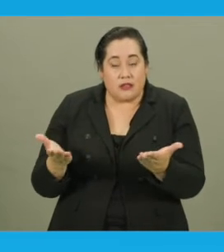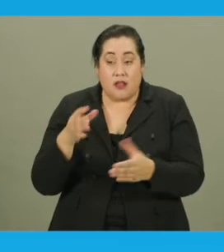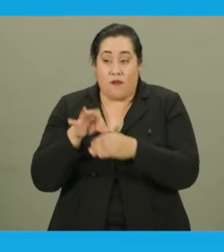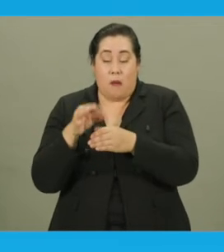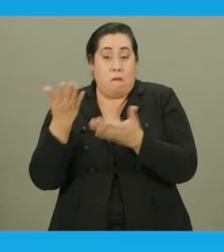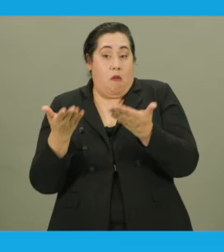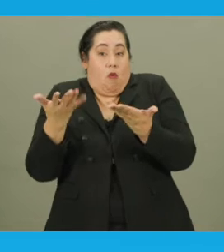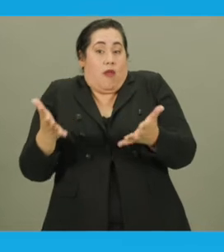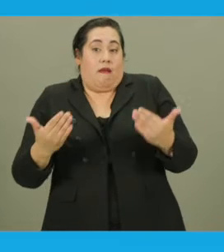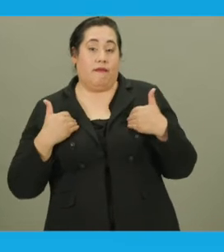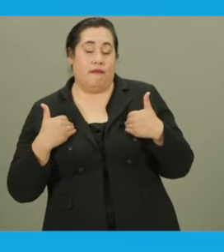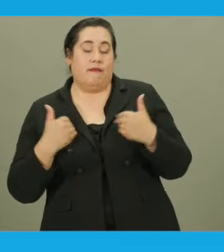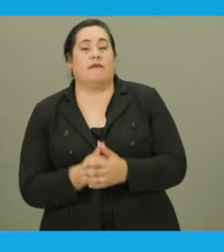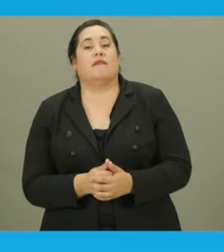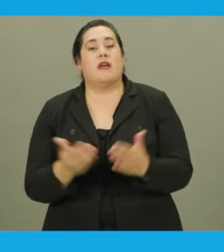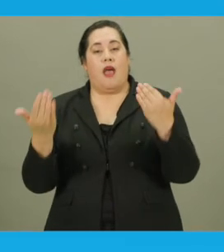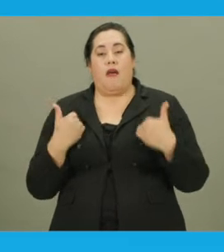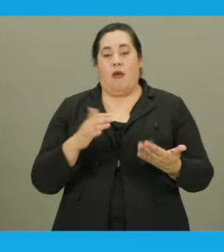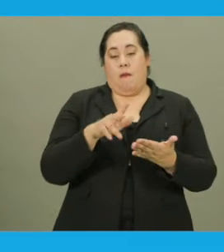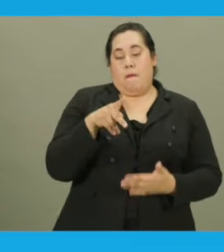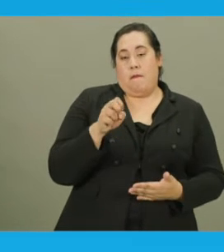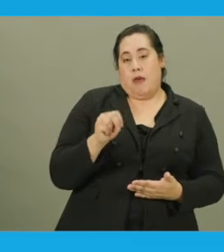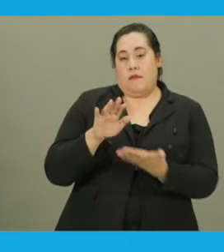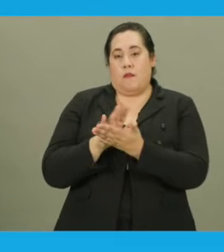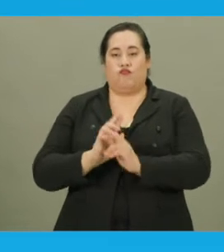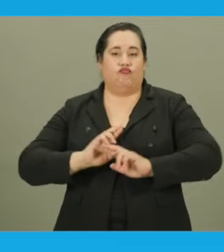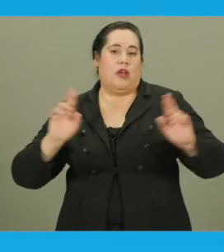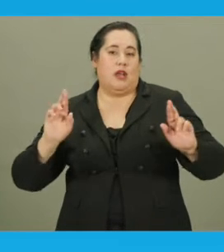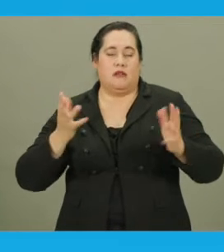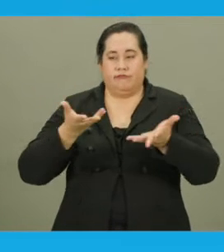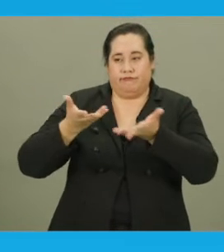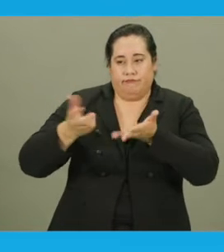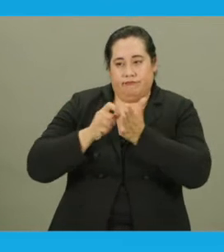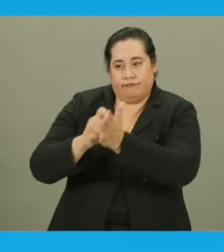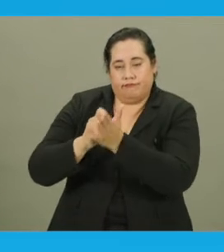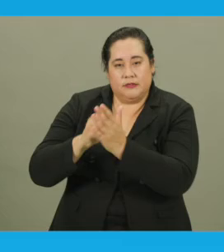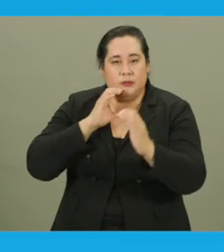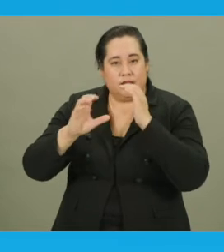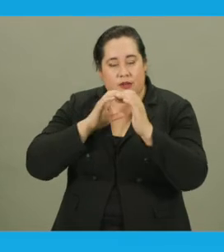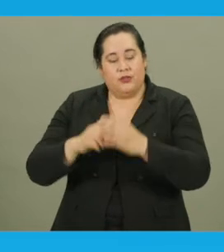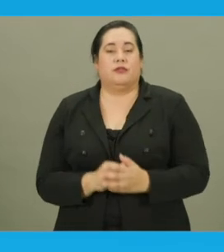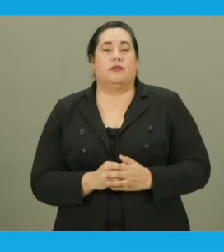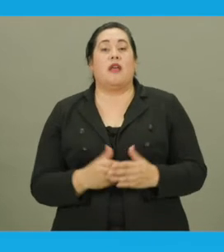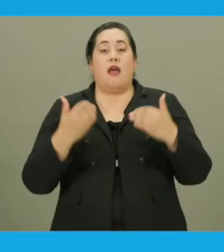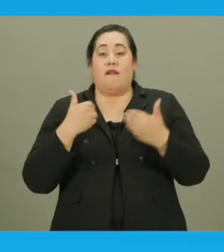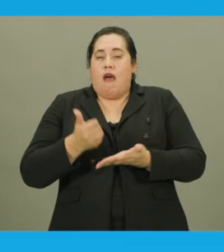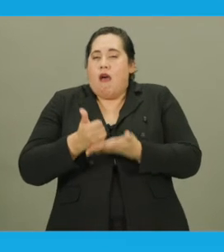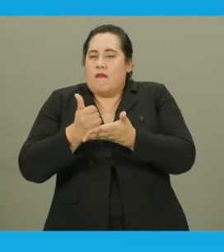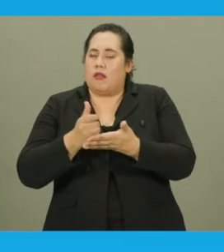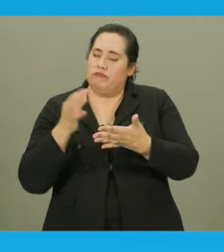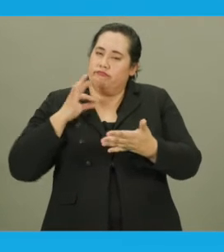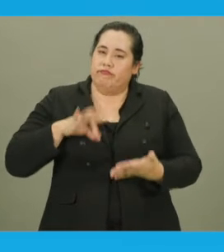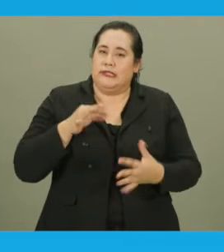devices the voter might have. Have a pen and pad of paper ready to facilitate communication. Have